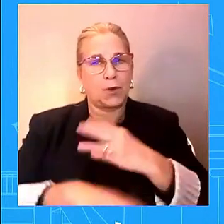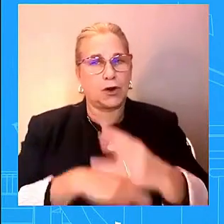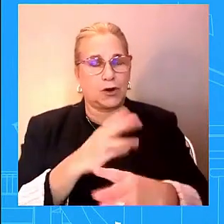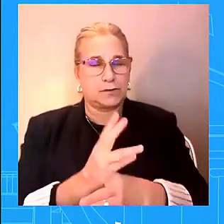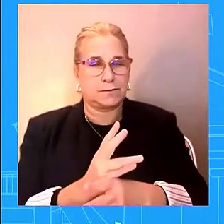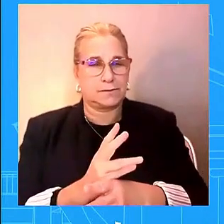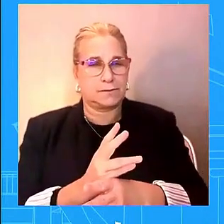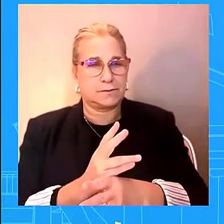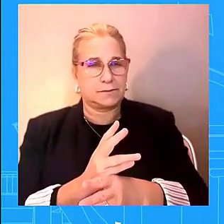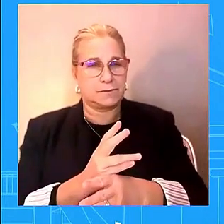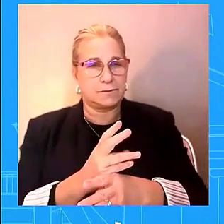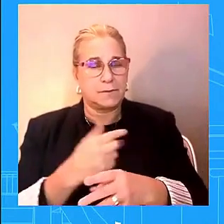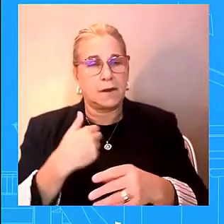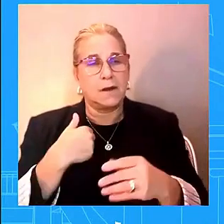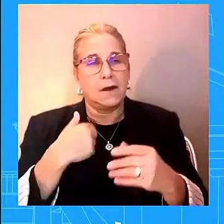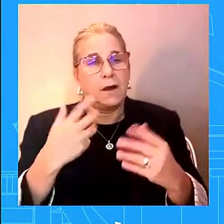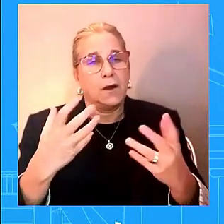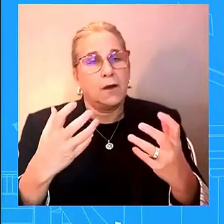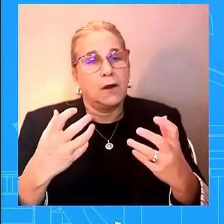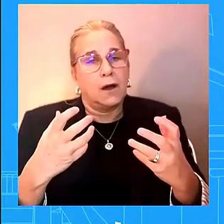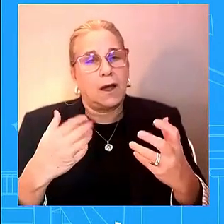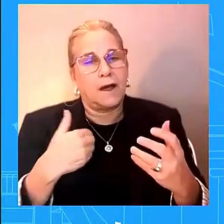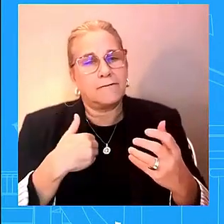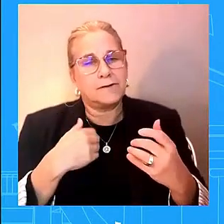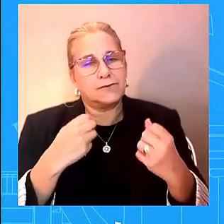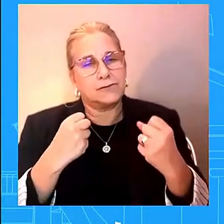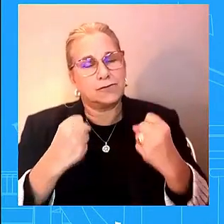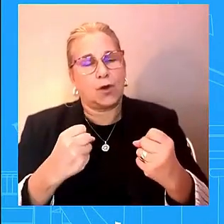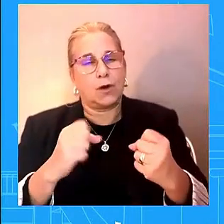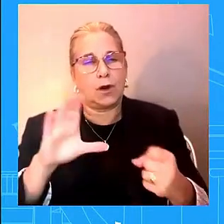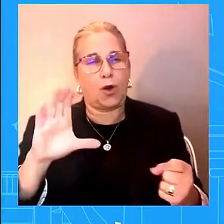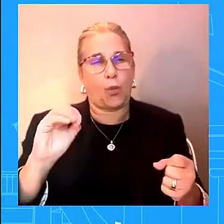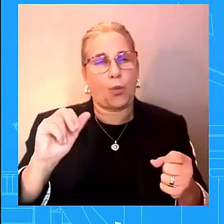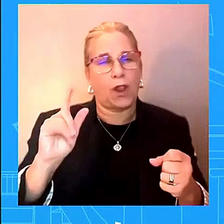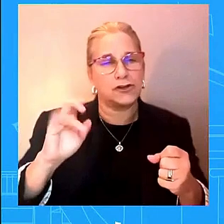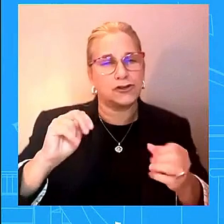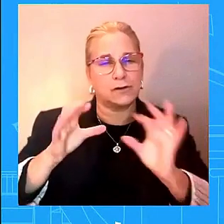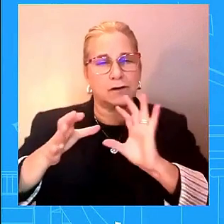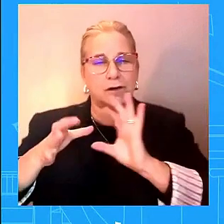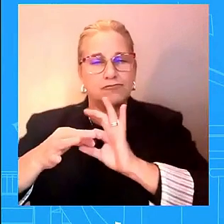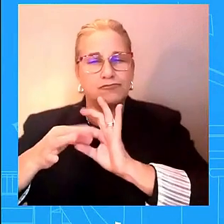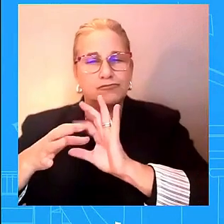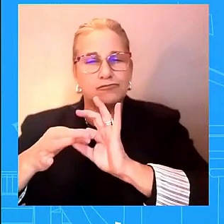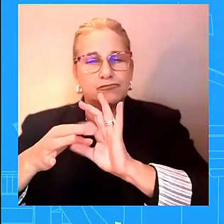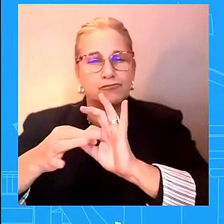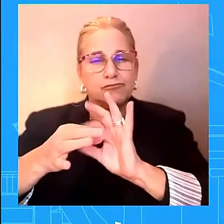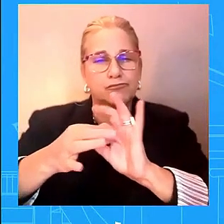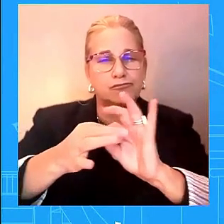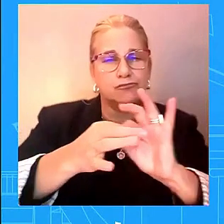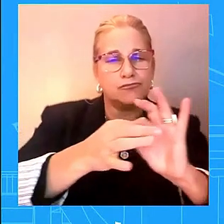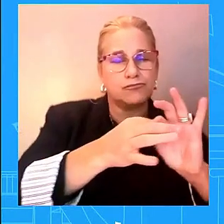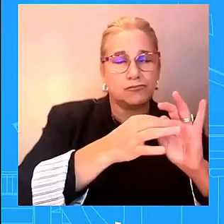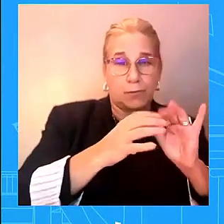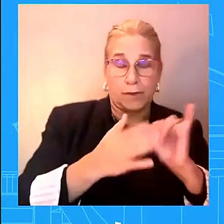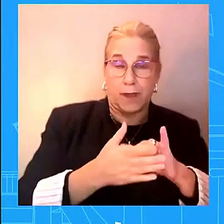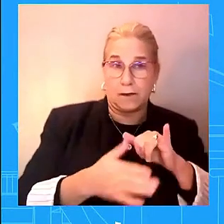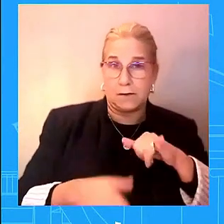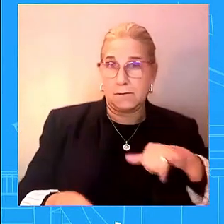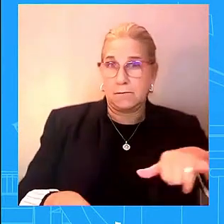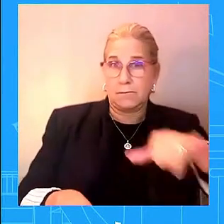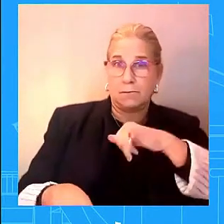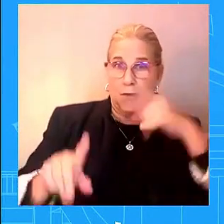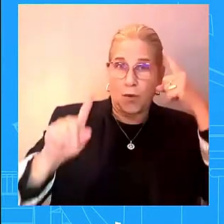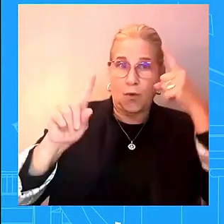possible to help achieve our shared goals that's what we're going to be focused on um and uh you know